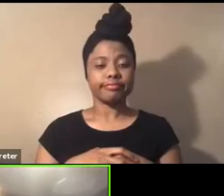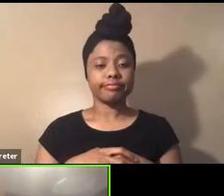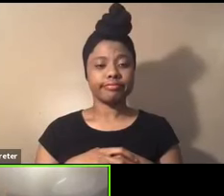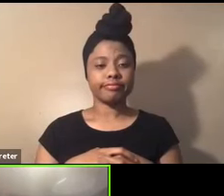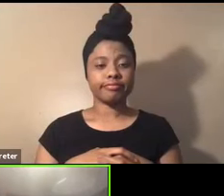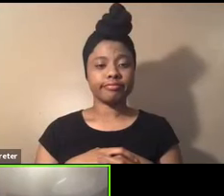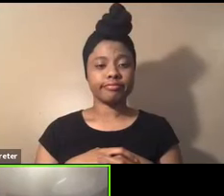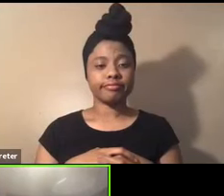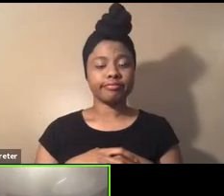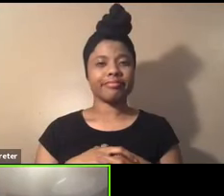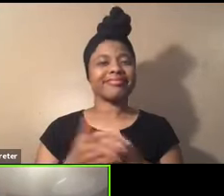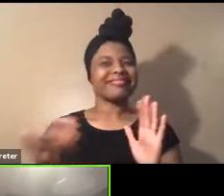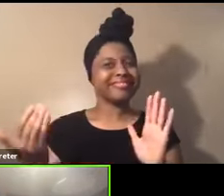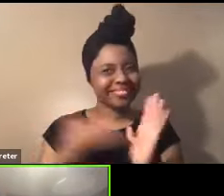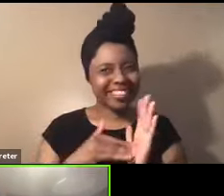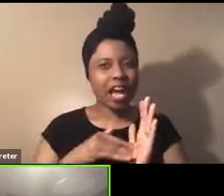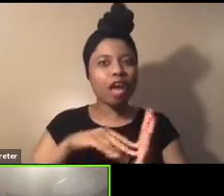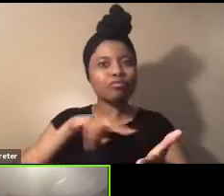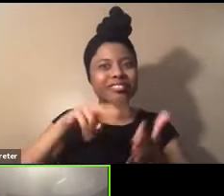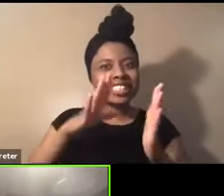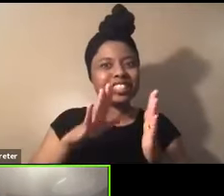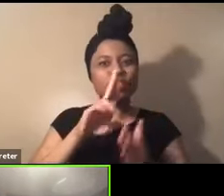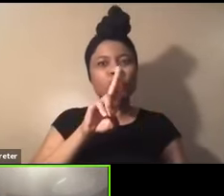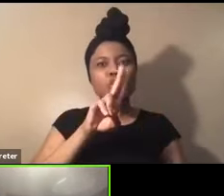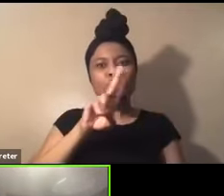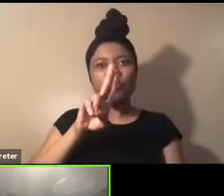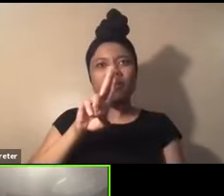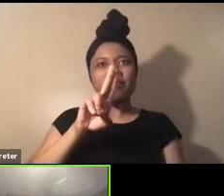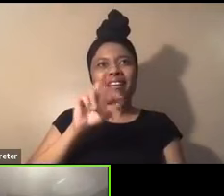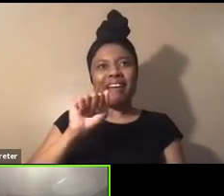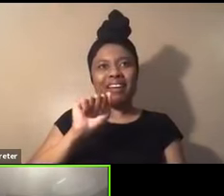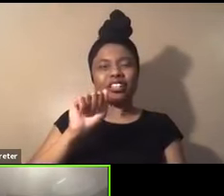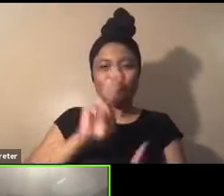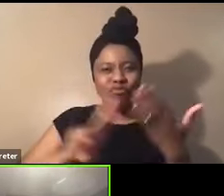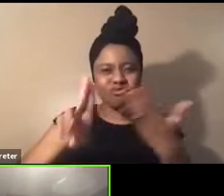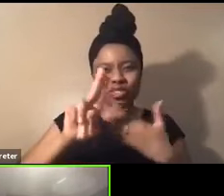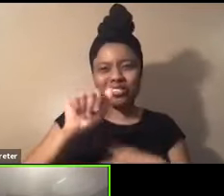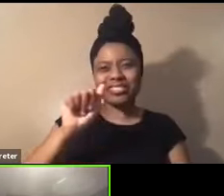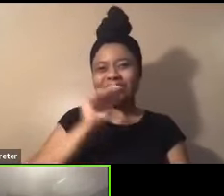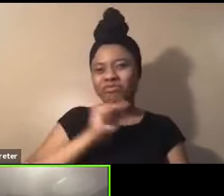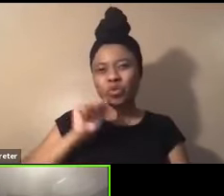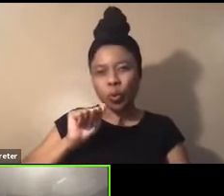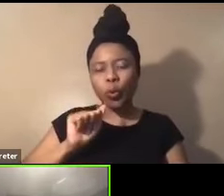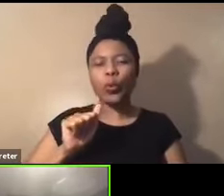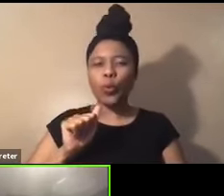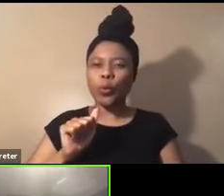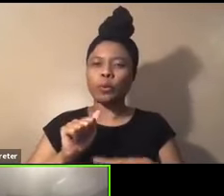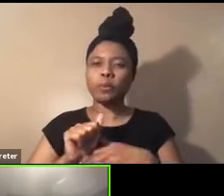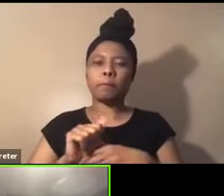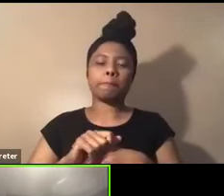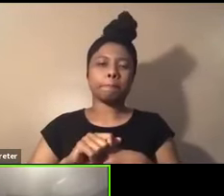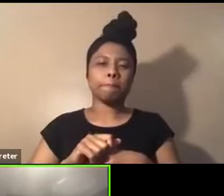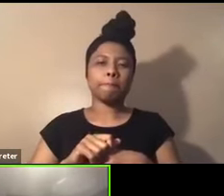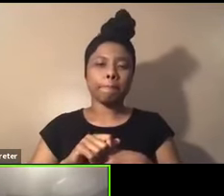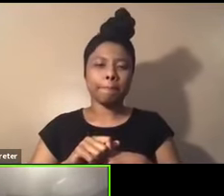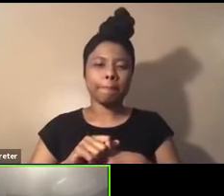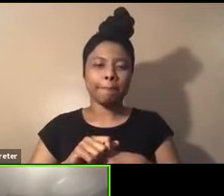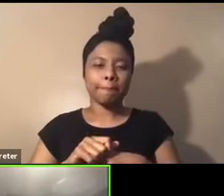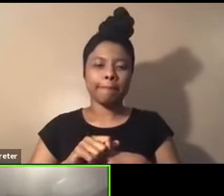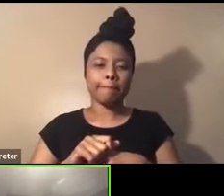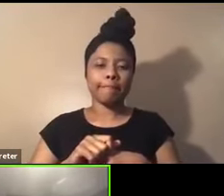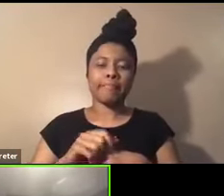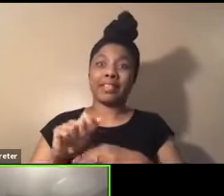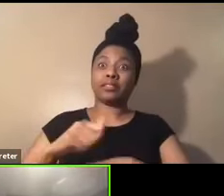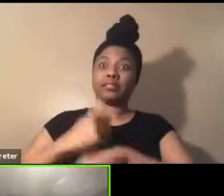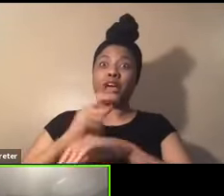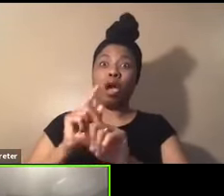again, it was those dancers from the U of A, you know, and, and, and that have created this, um, this mentoring